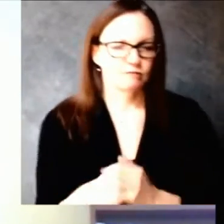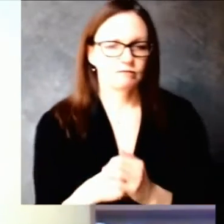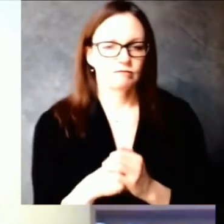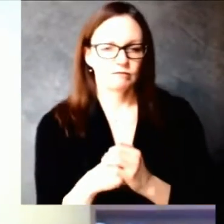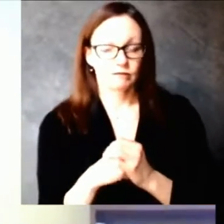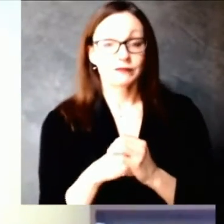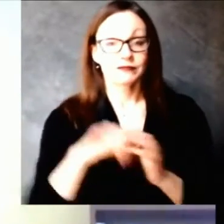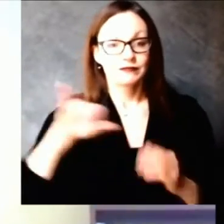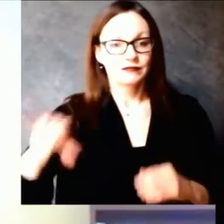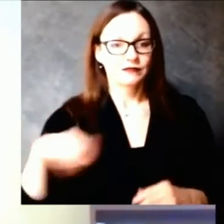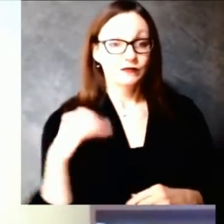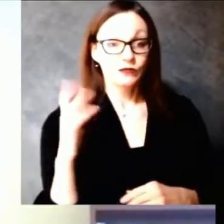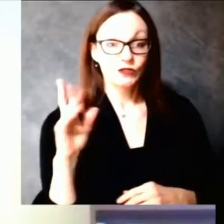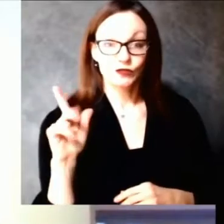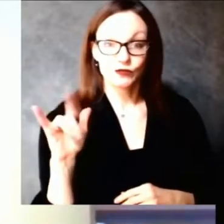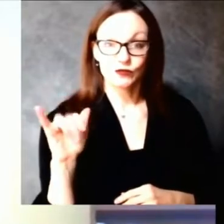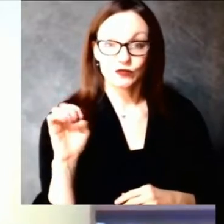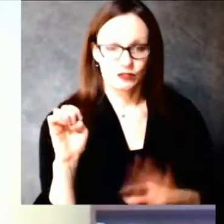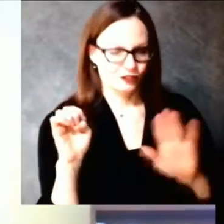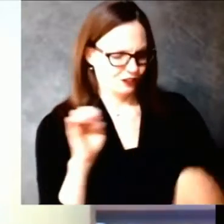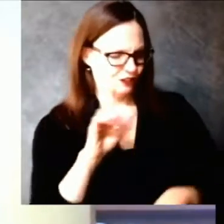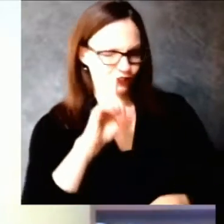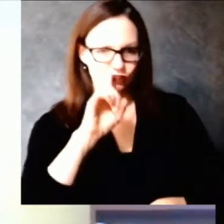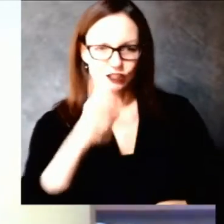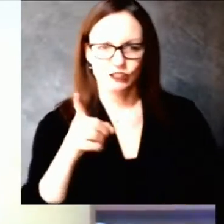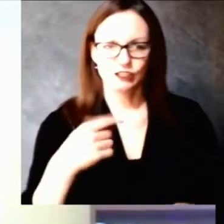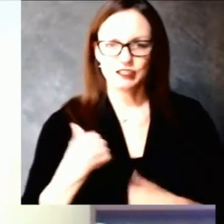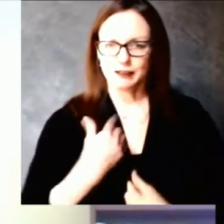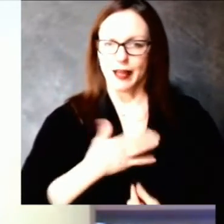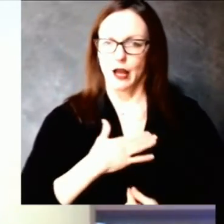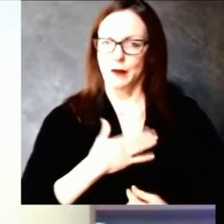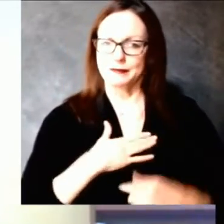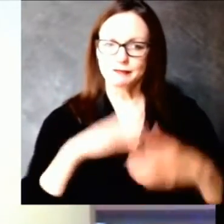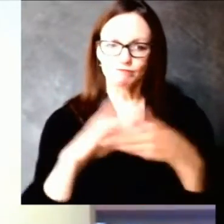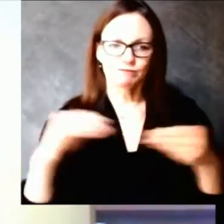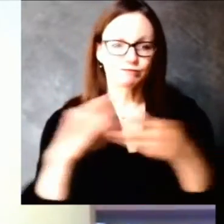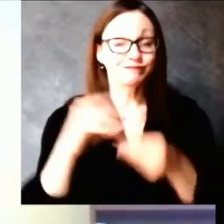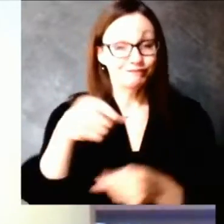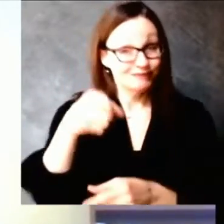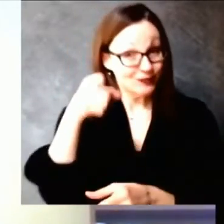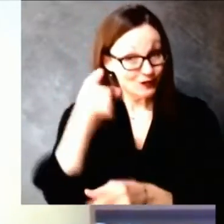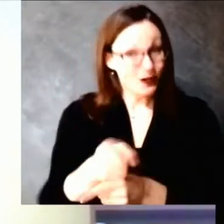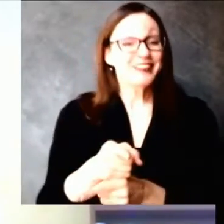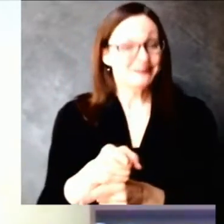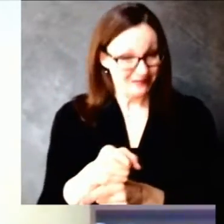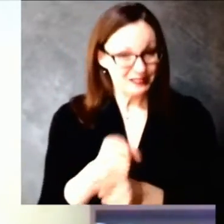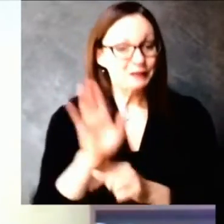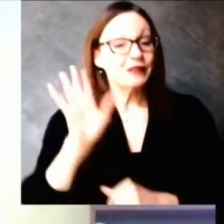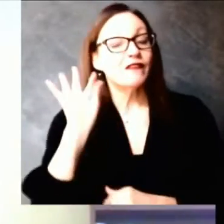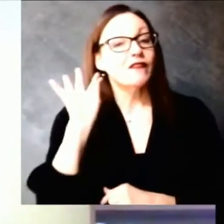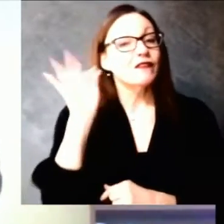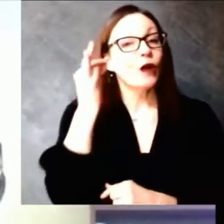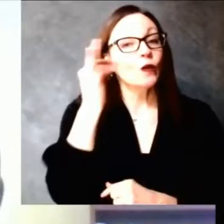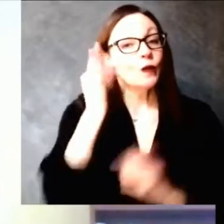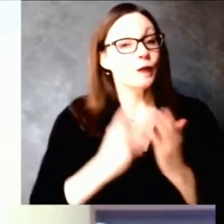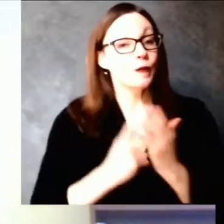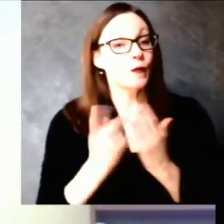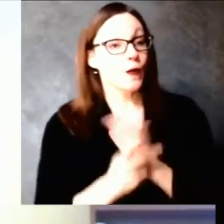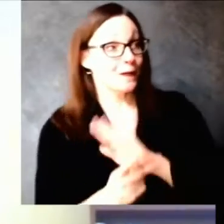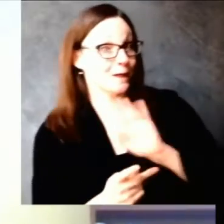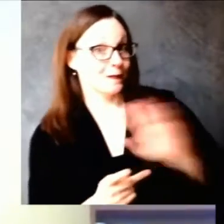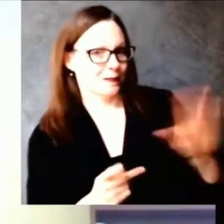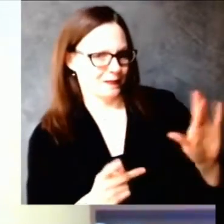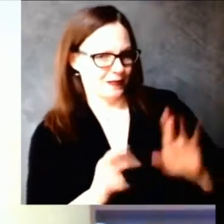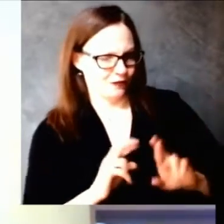It is starting this week across the country. Each state has a pharmacy partner, as you mentioned,